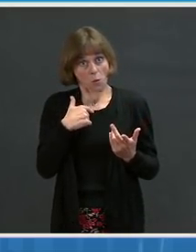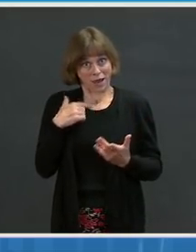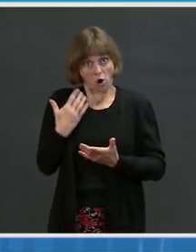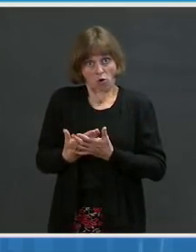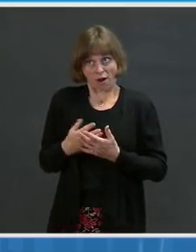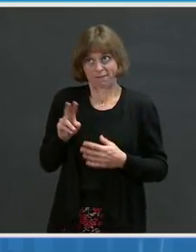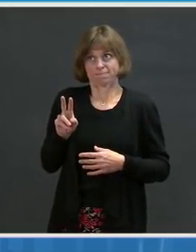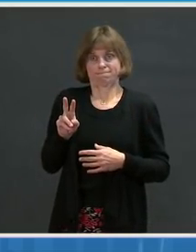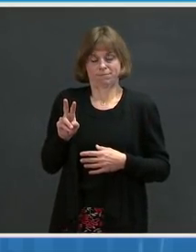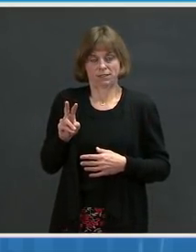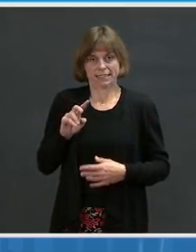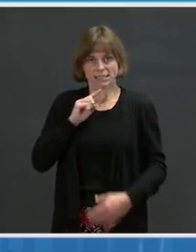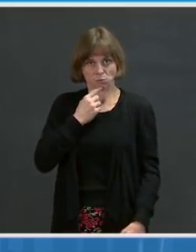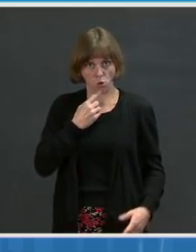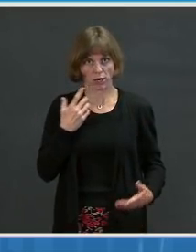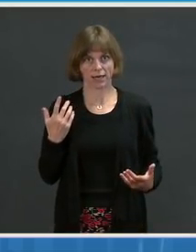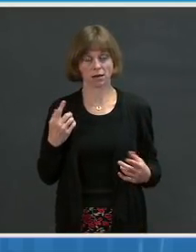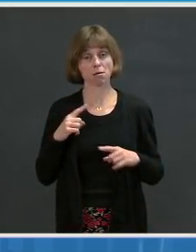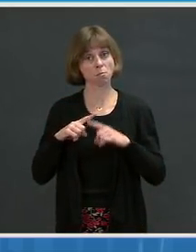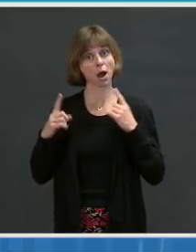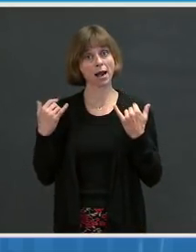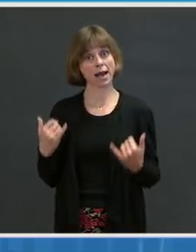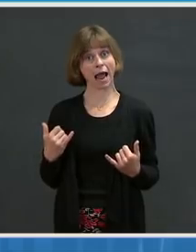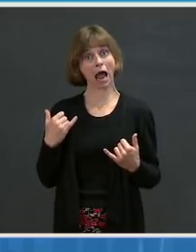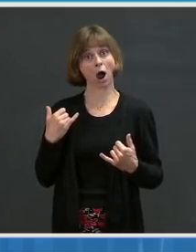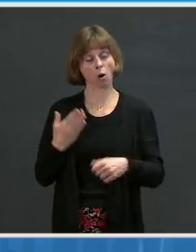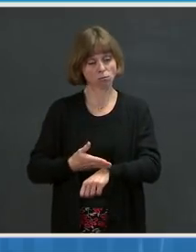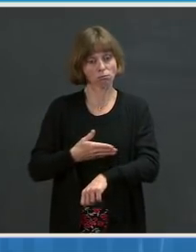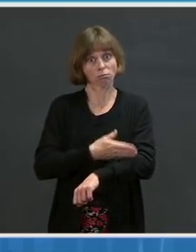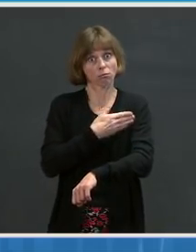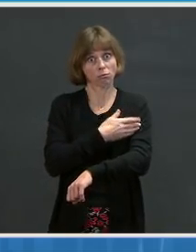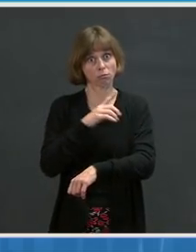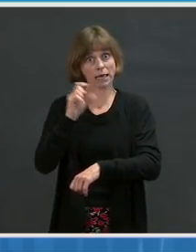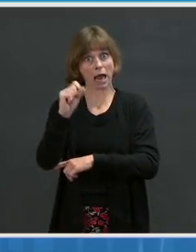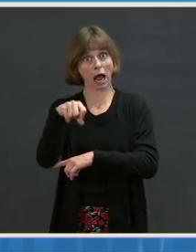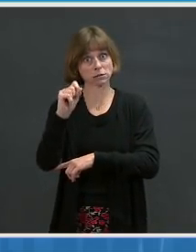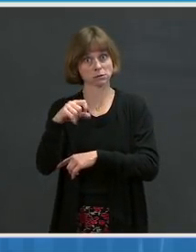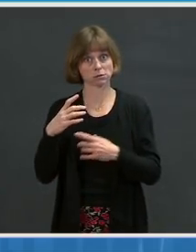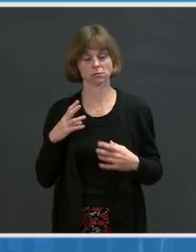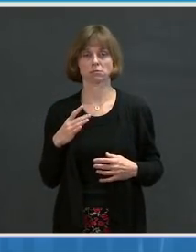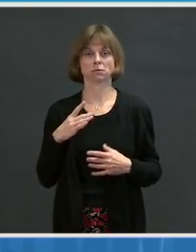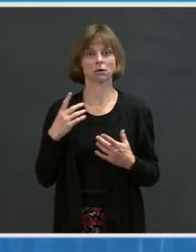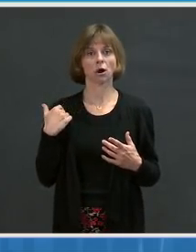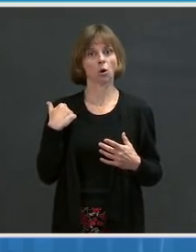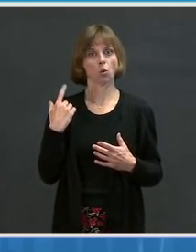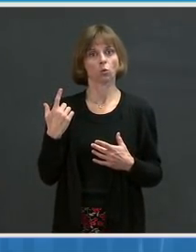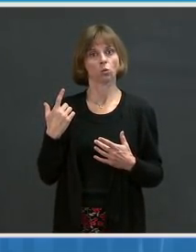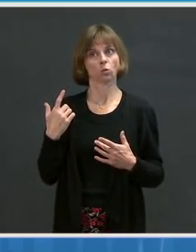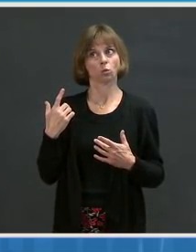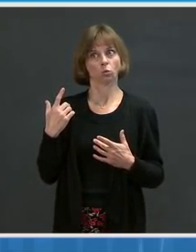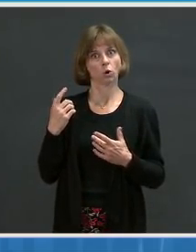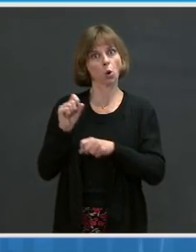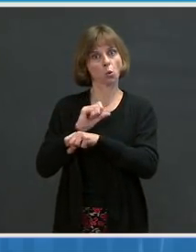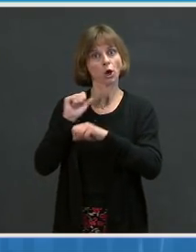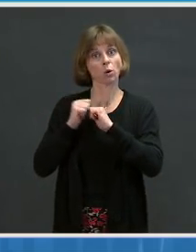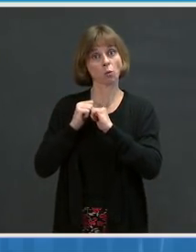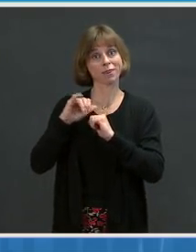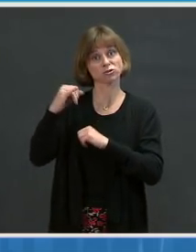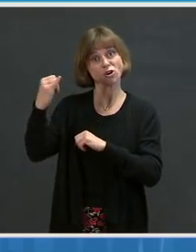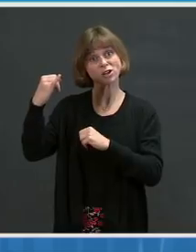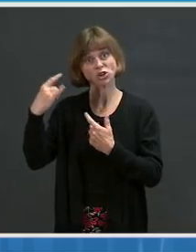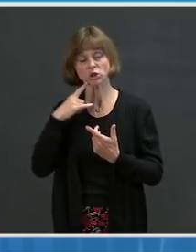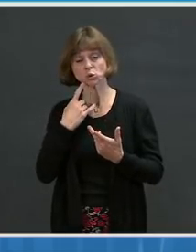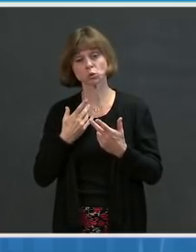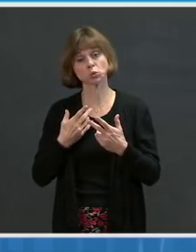I think the progress is real, and we look forward to continuing to work with the company to accelerate their delivery and their capacity.